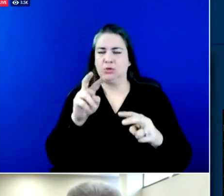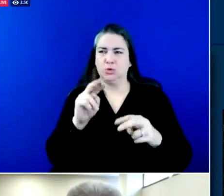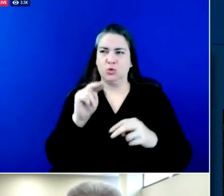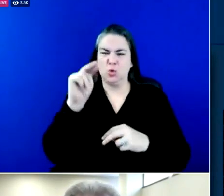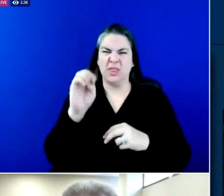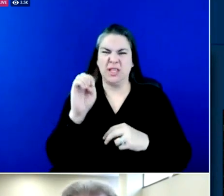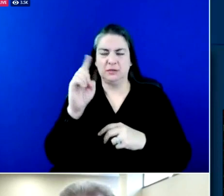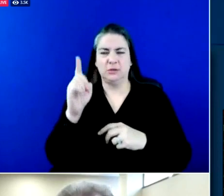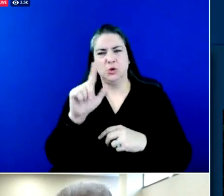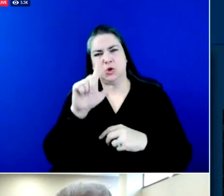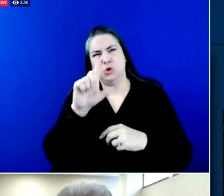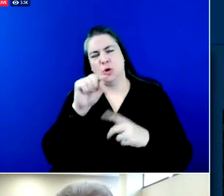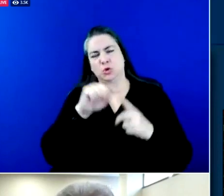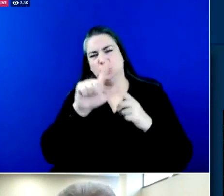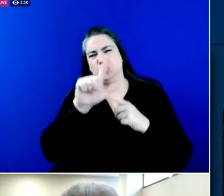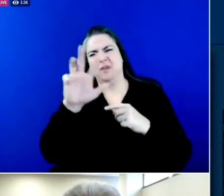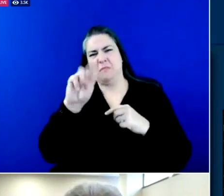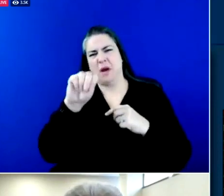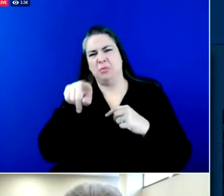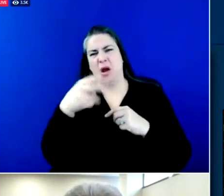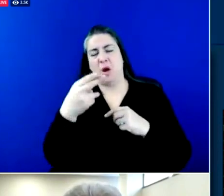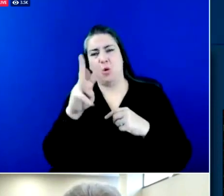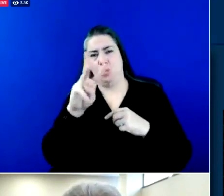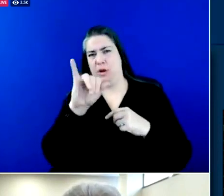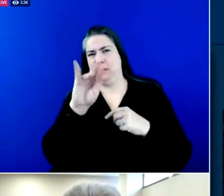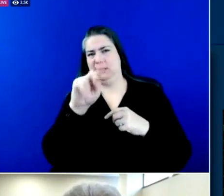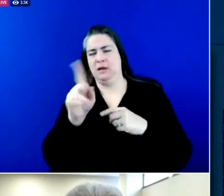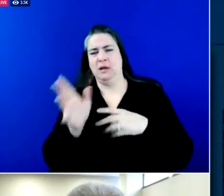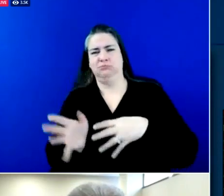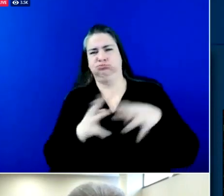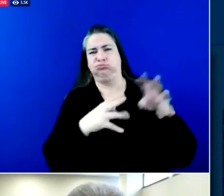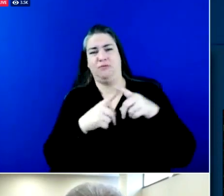25 miles an hour coming up out of Tennessee.